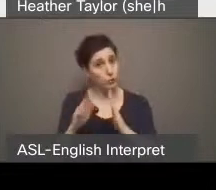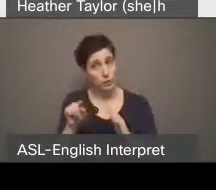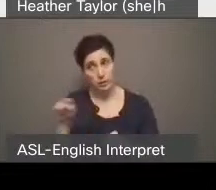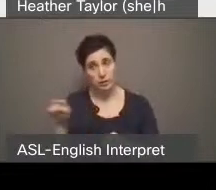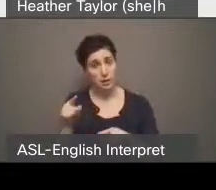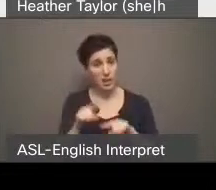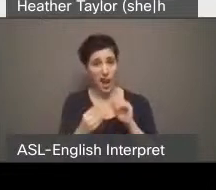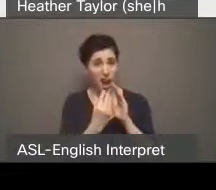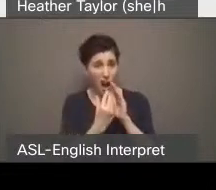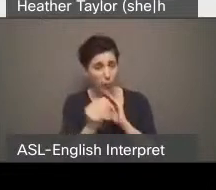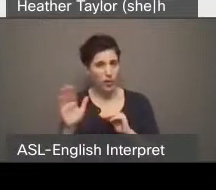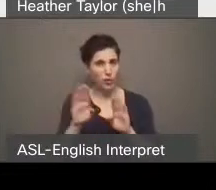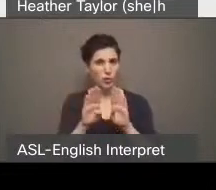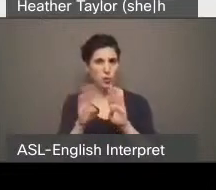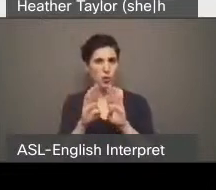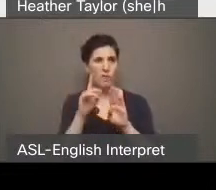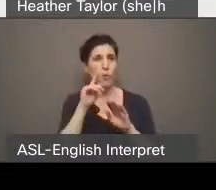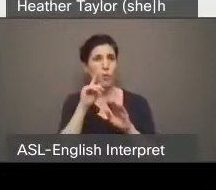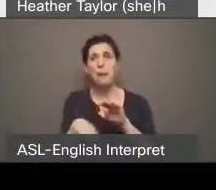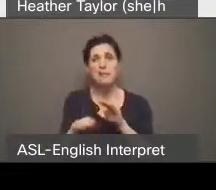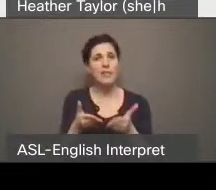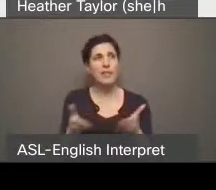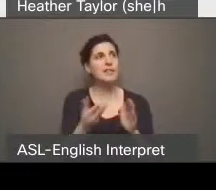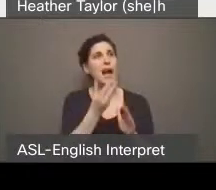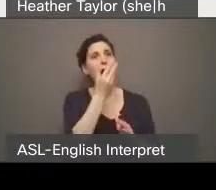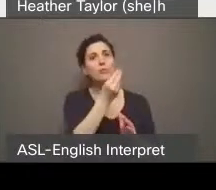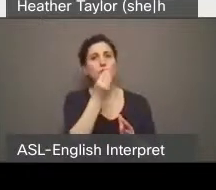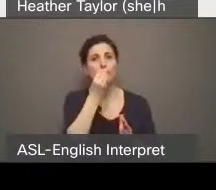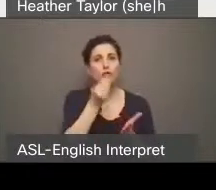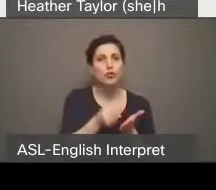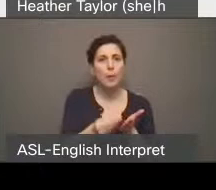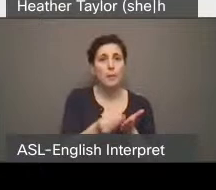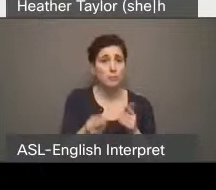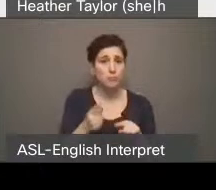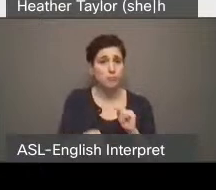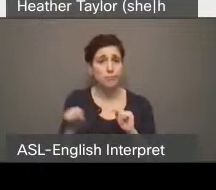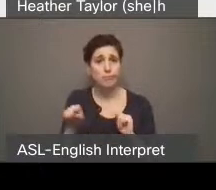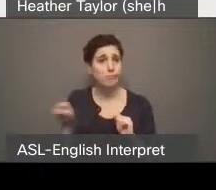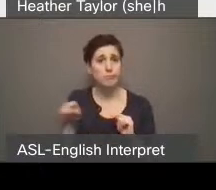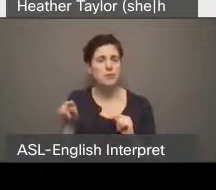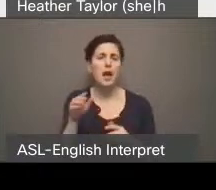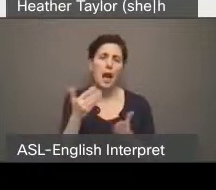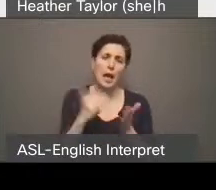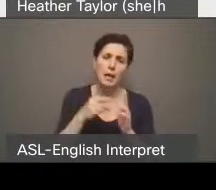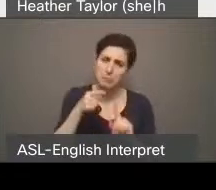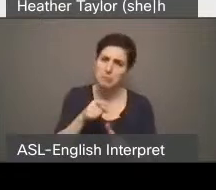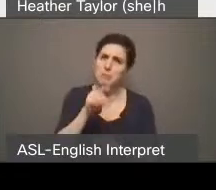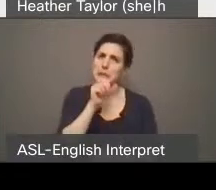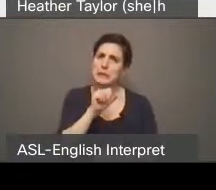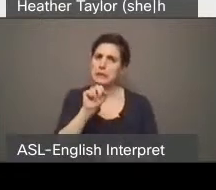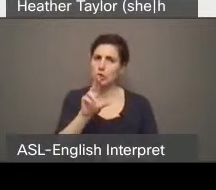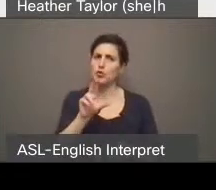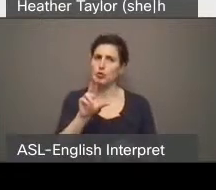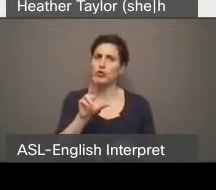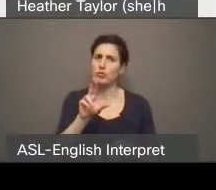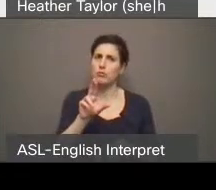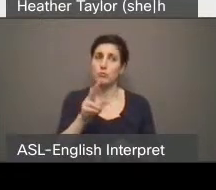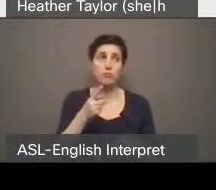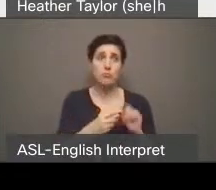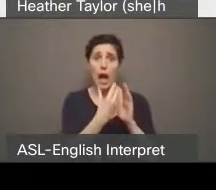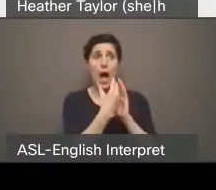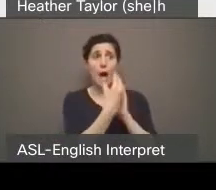for basic things. I'm talking, again, older people, seniors and so on.